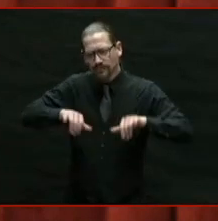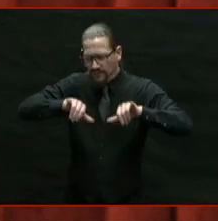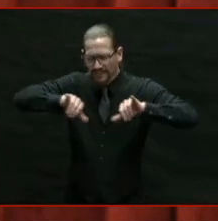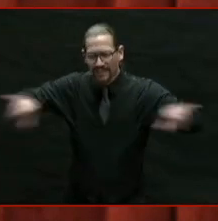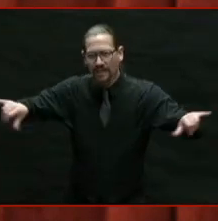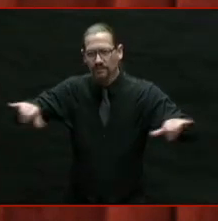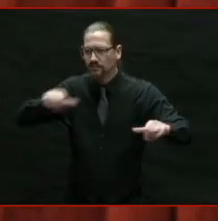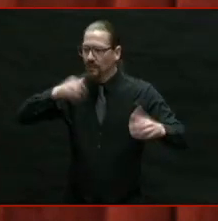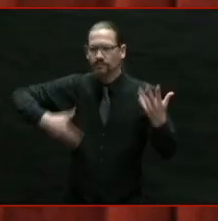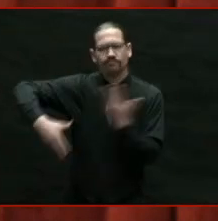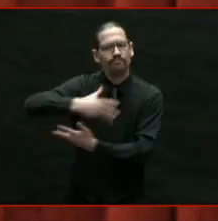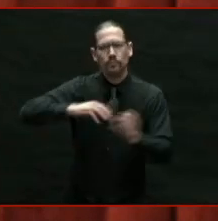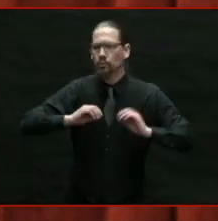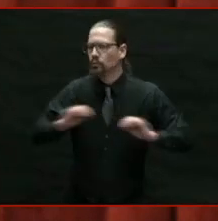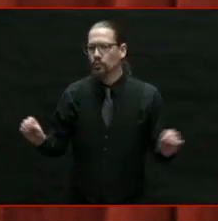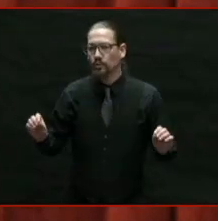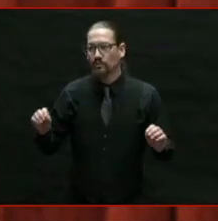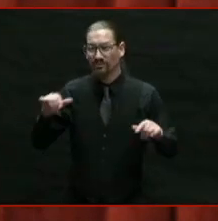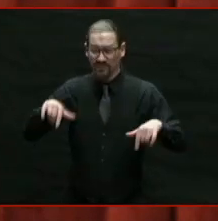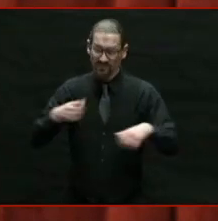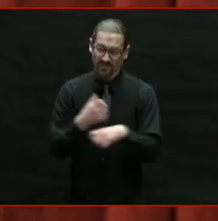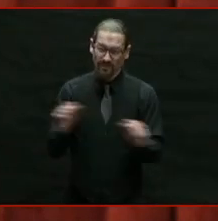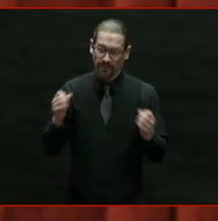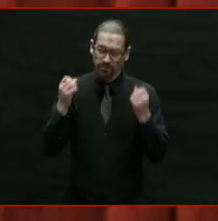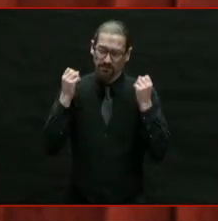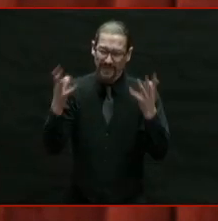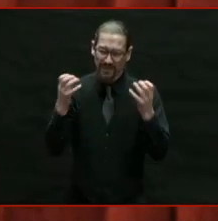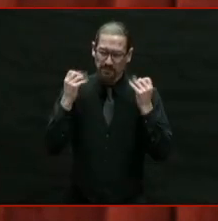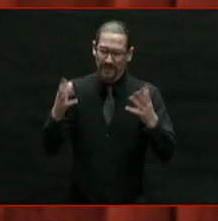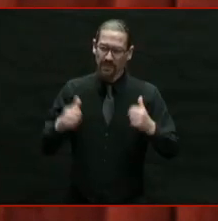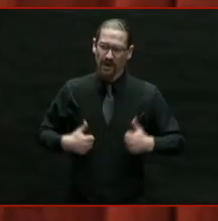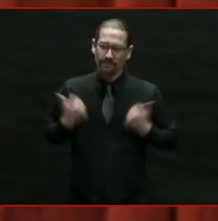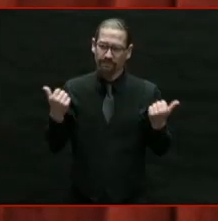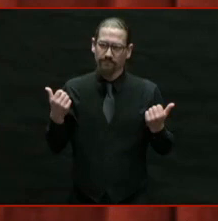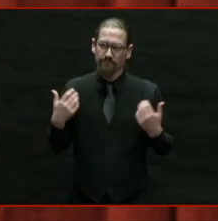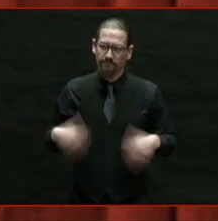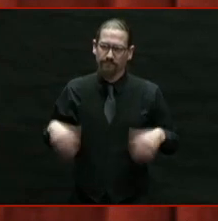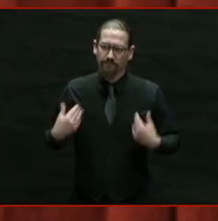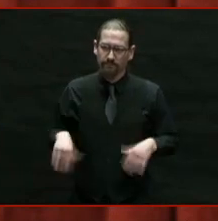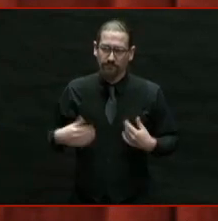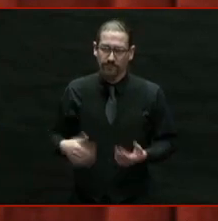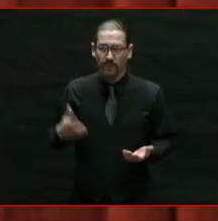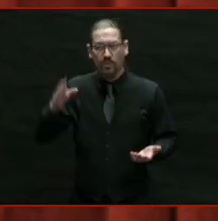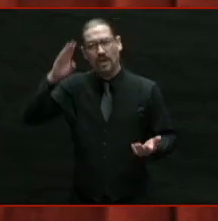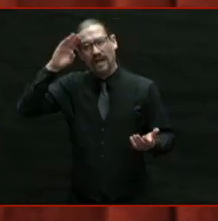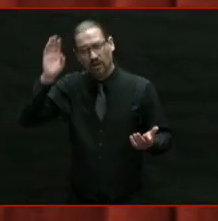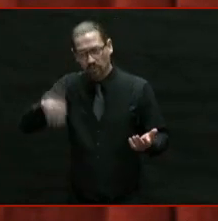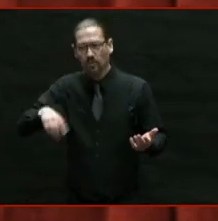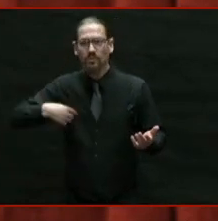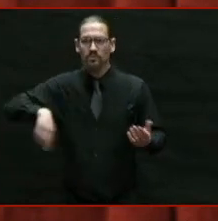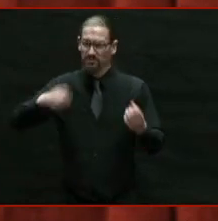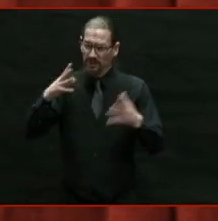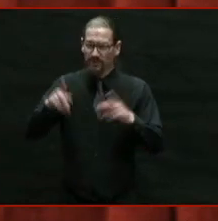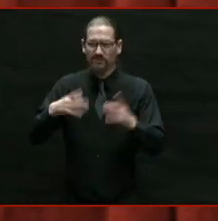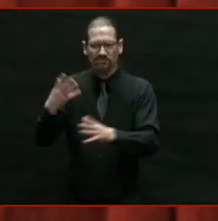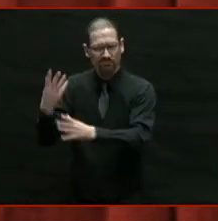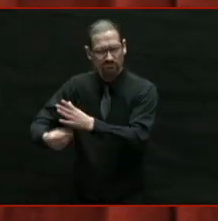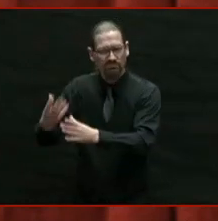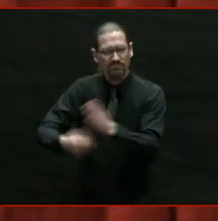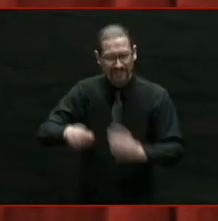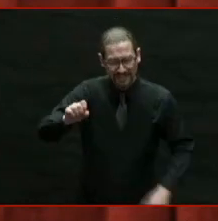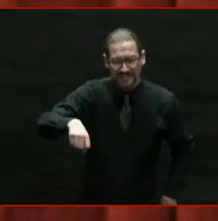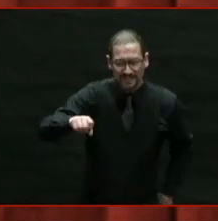While much has been taken from us this past year, the strength and spirit